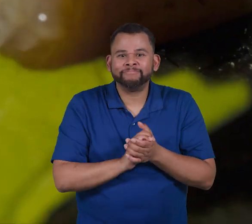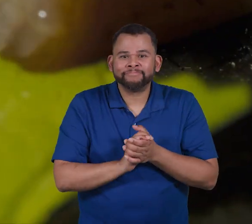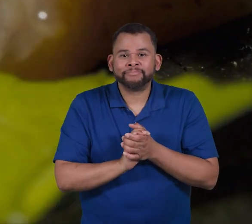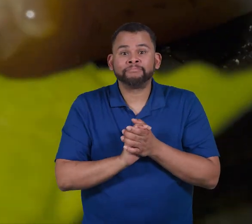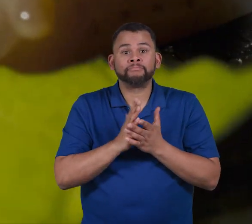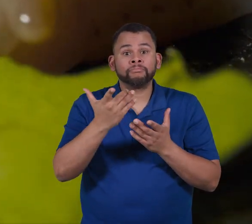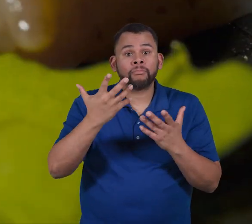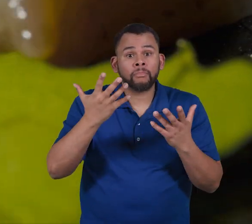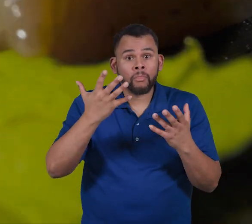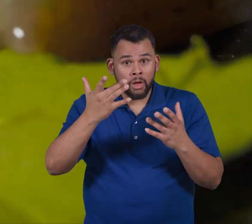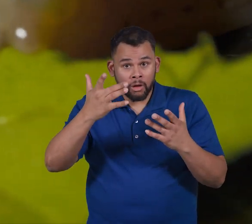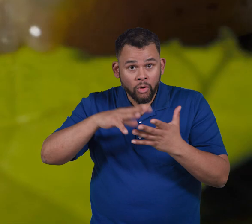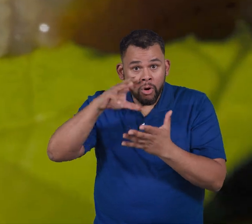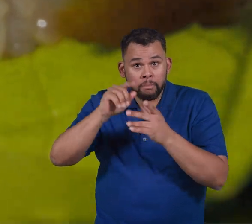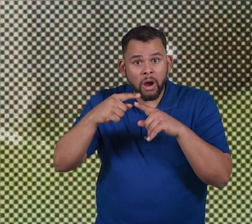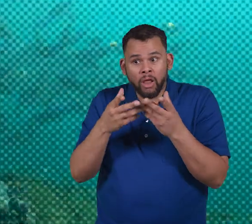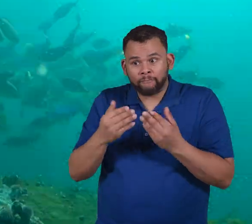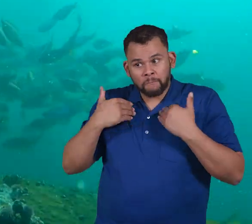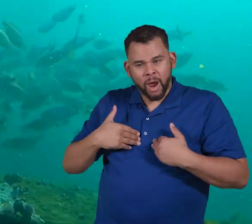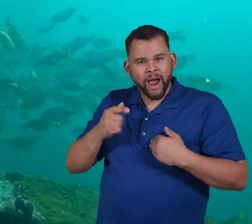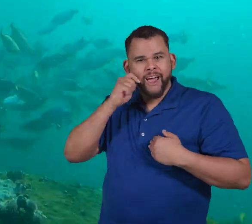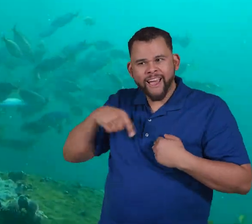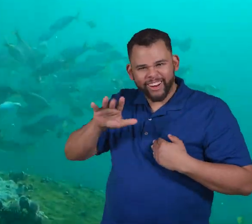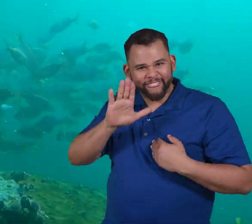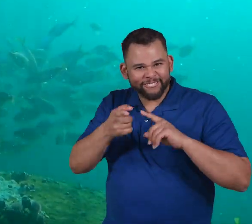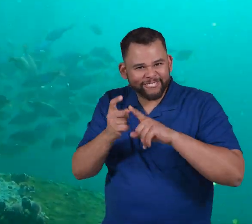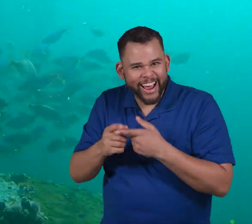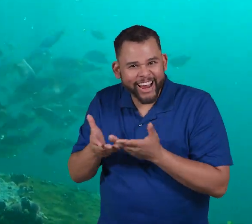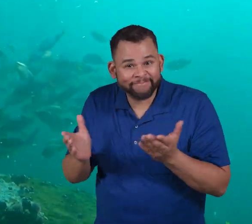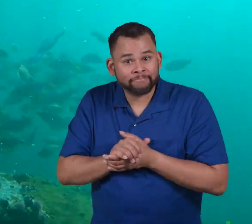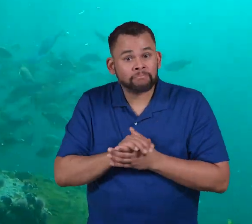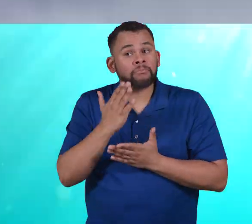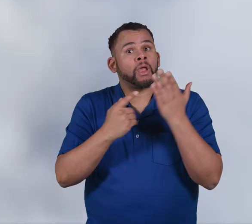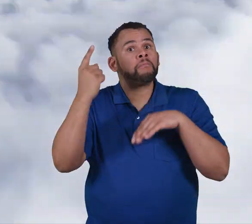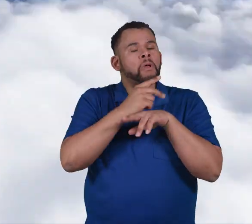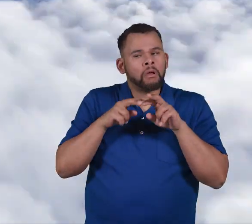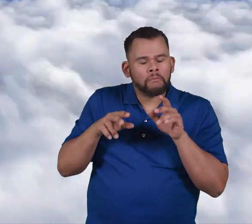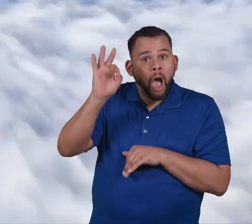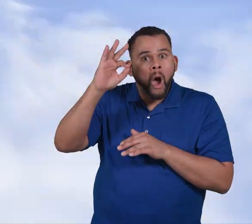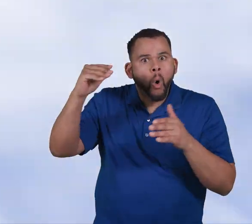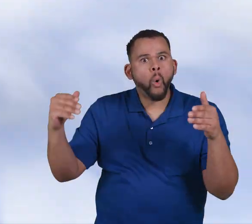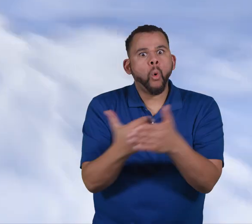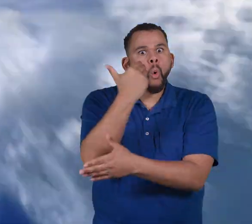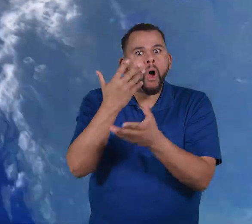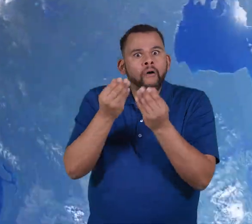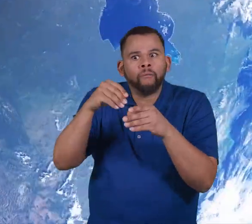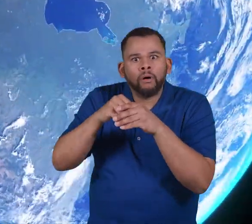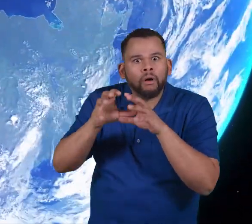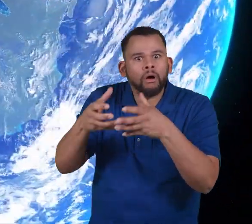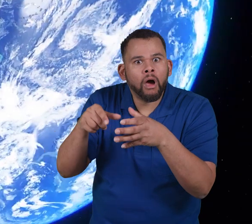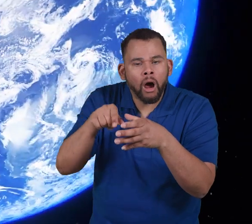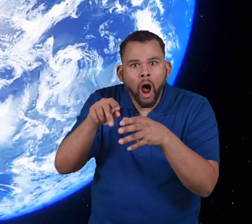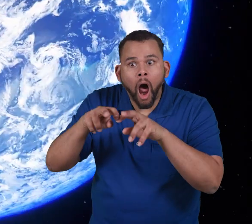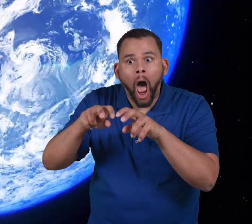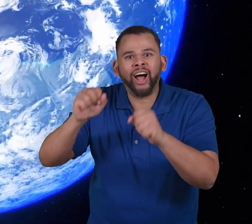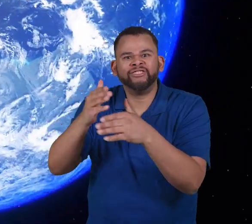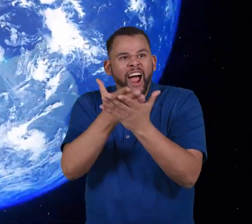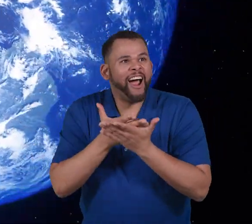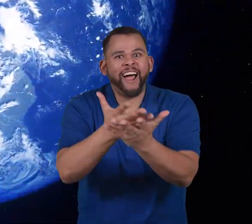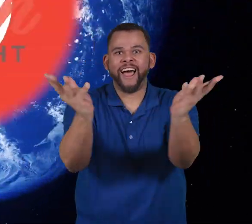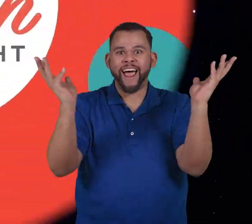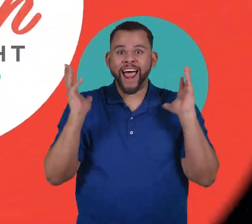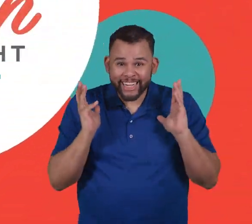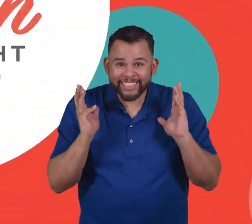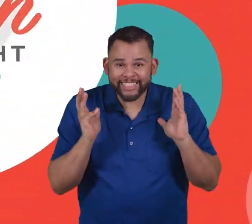have learned about our soft-bodied friends. And maybe someday you'll discover a new type of mollusk to share with the world.